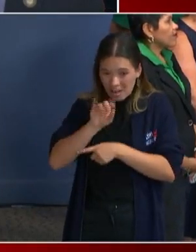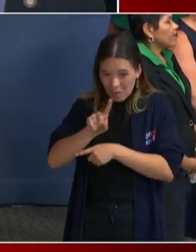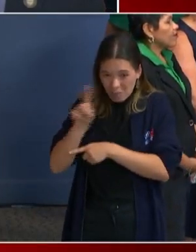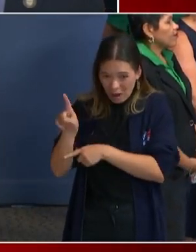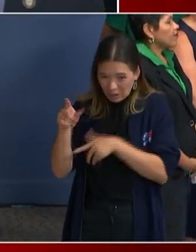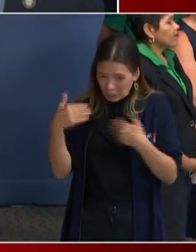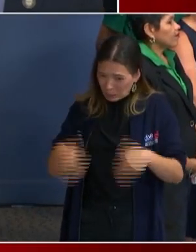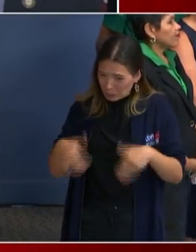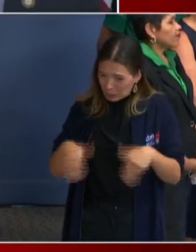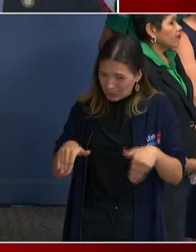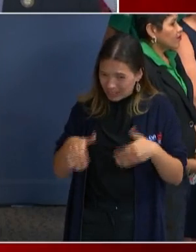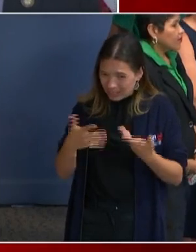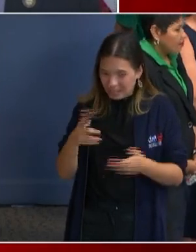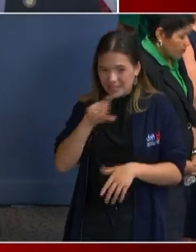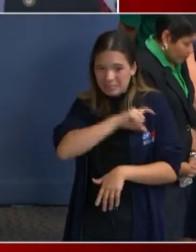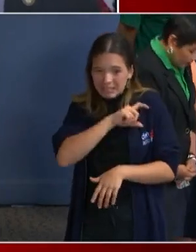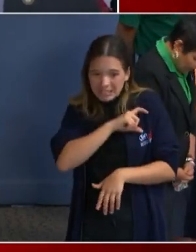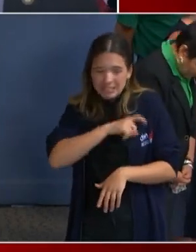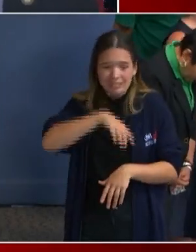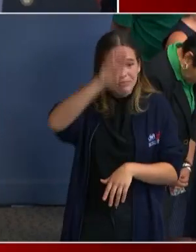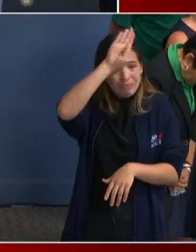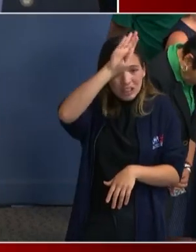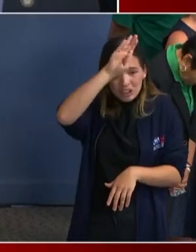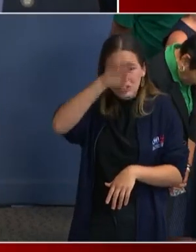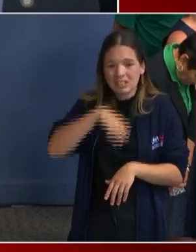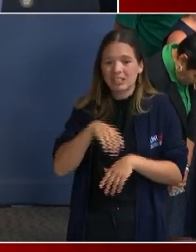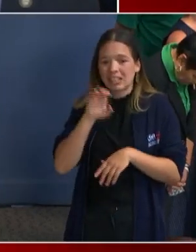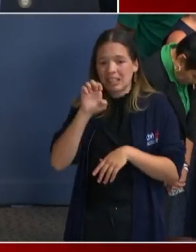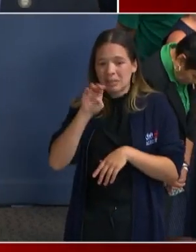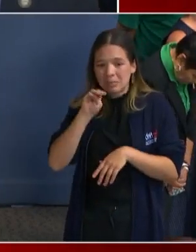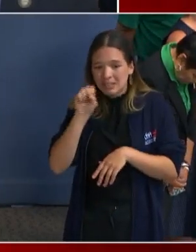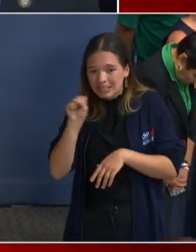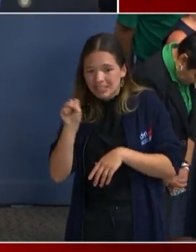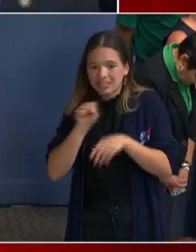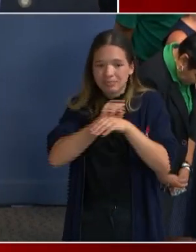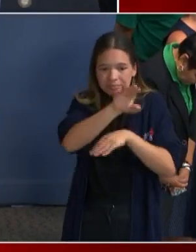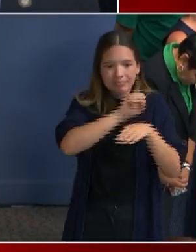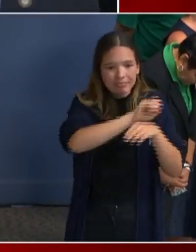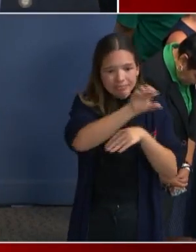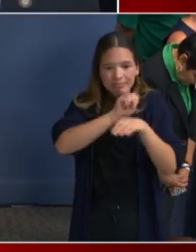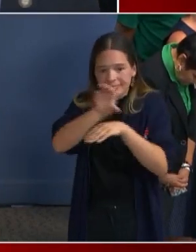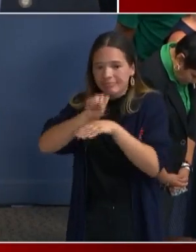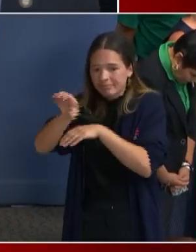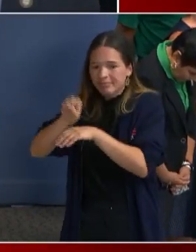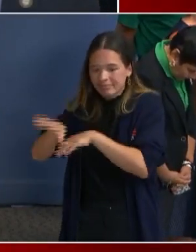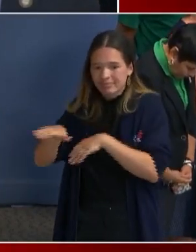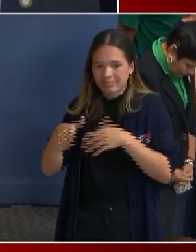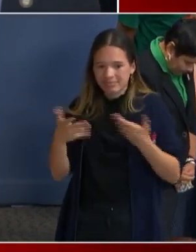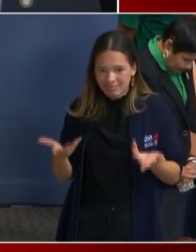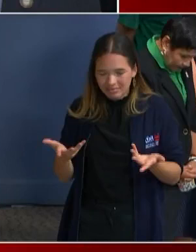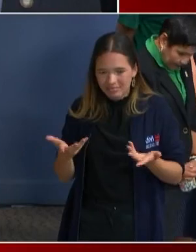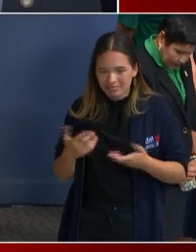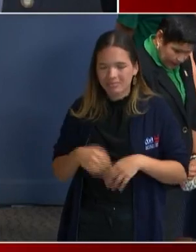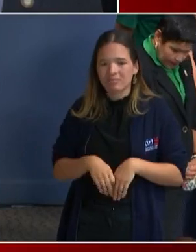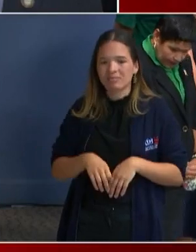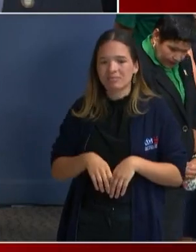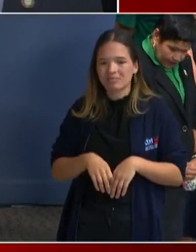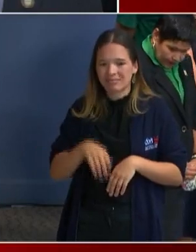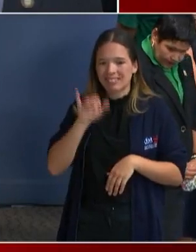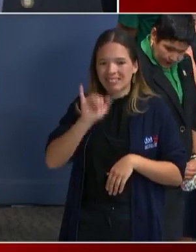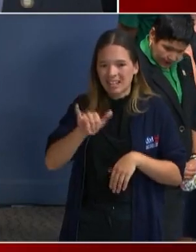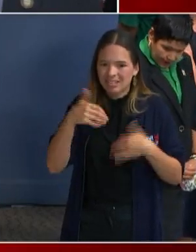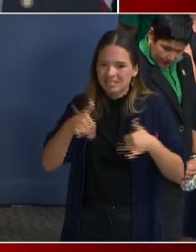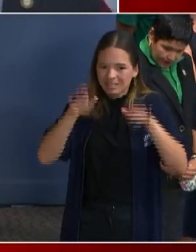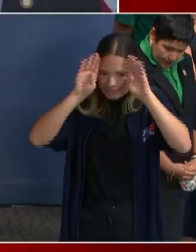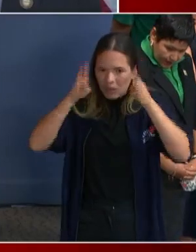dispatched to DC residents in times of distress. And so, that's what we're focused on. And we are